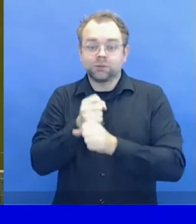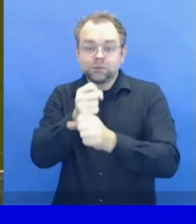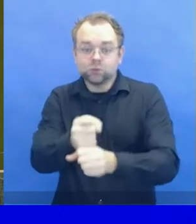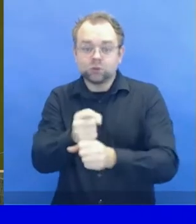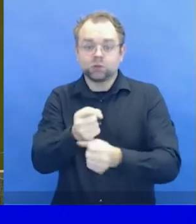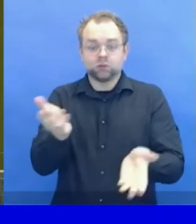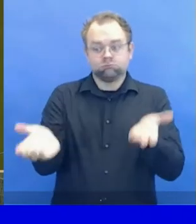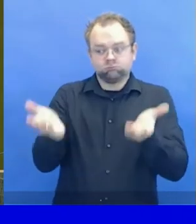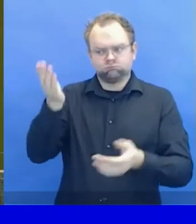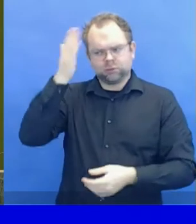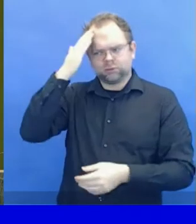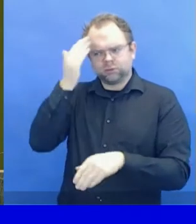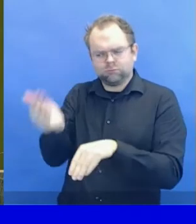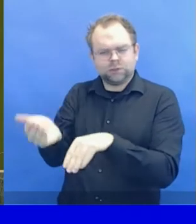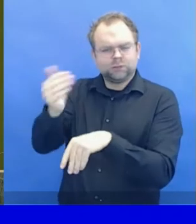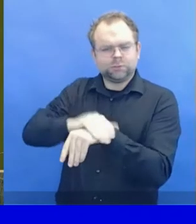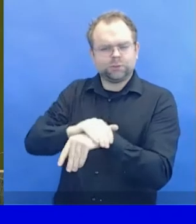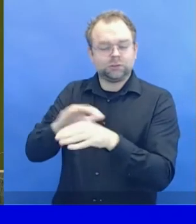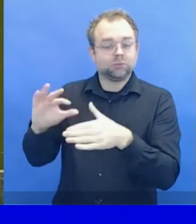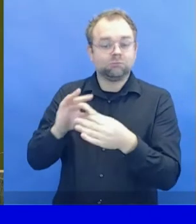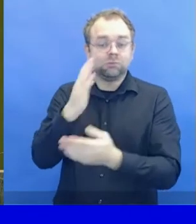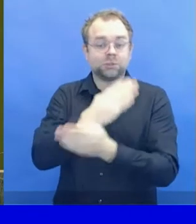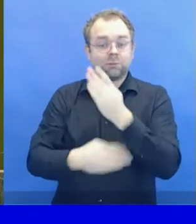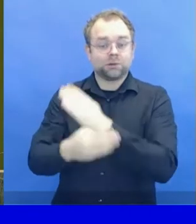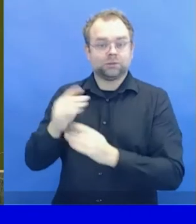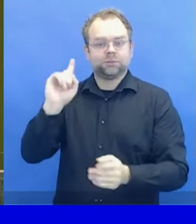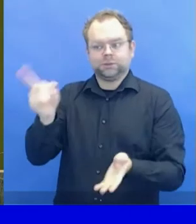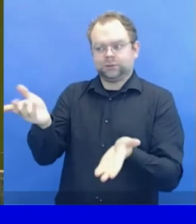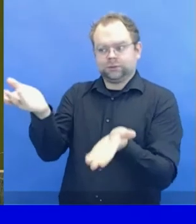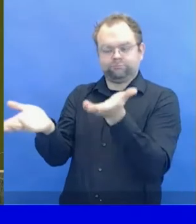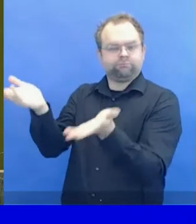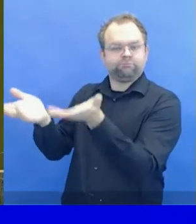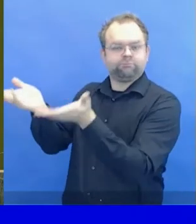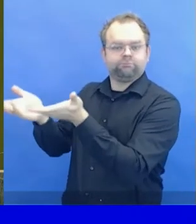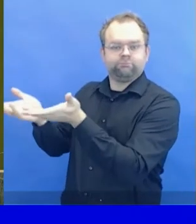Mr. Mr. Al-Saif of Saudi Arabia.